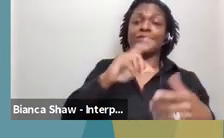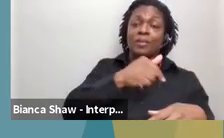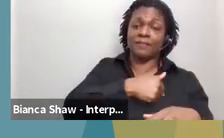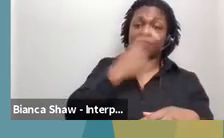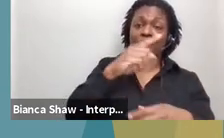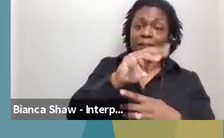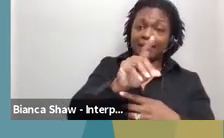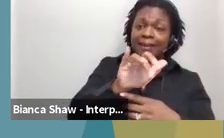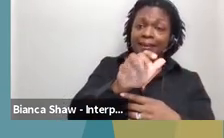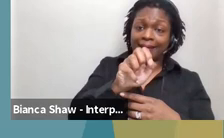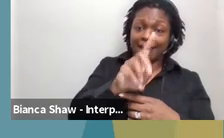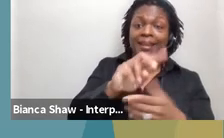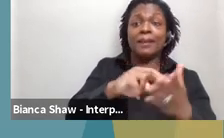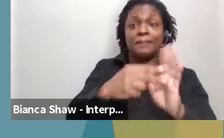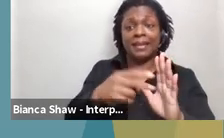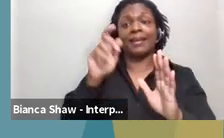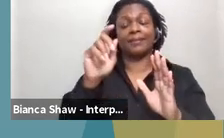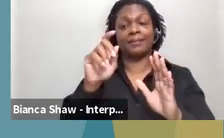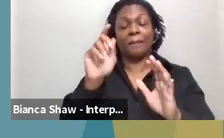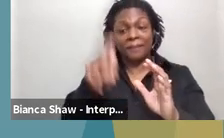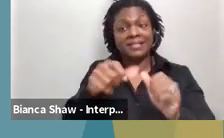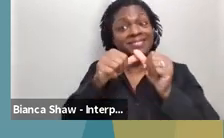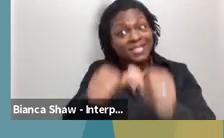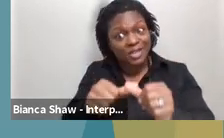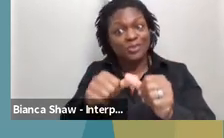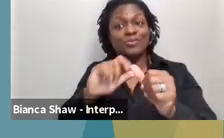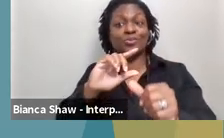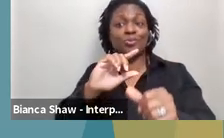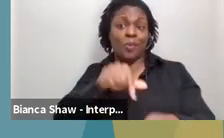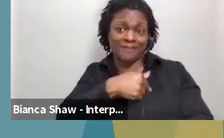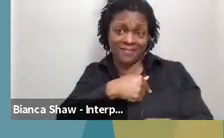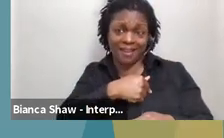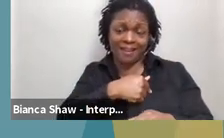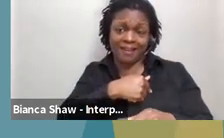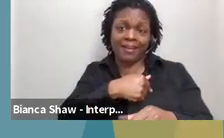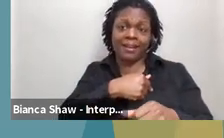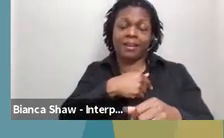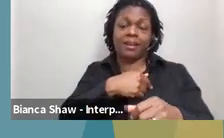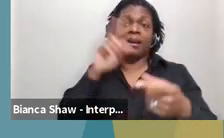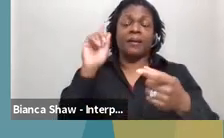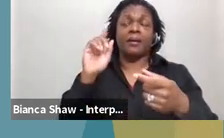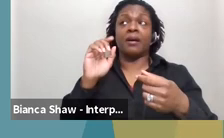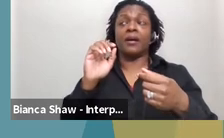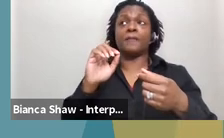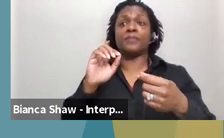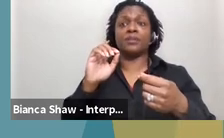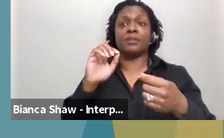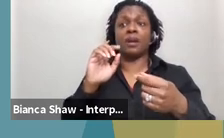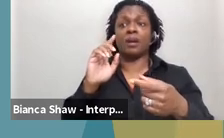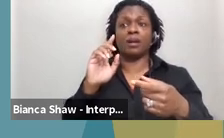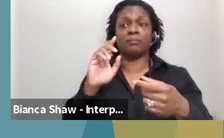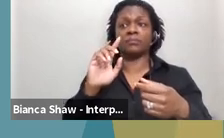maintain their eligibility for Medicaid. So since March of 2020, the only reason someone would lose